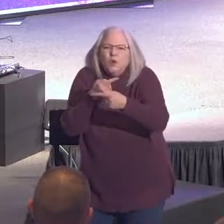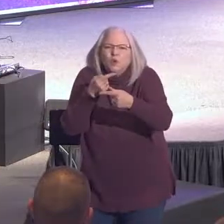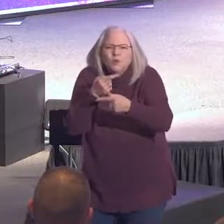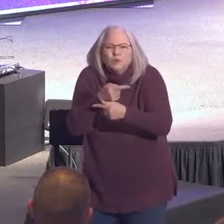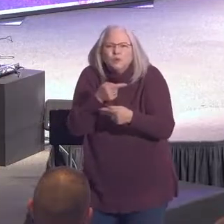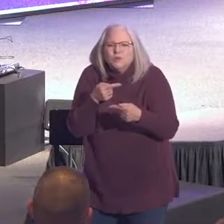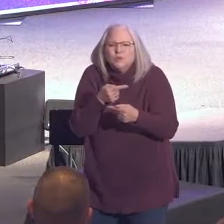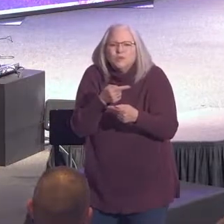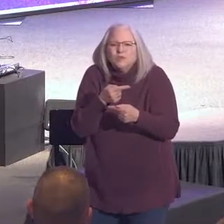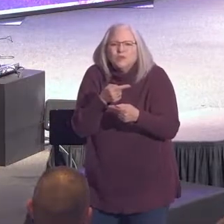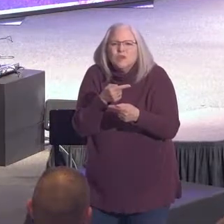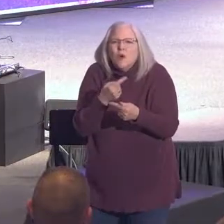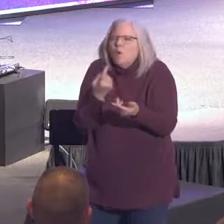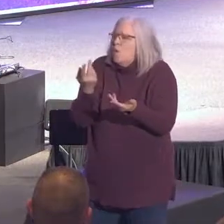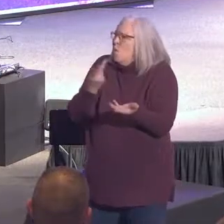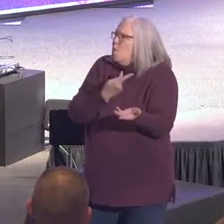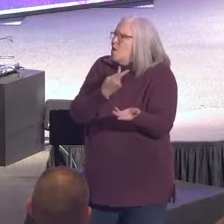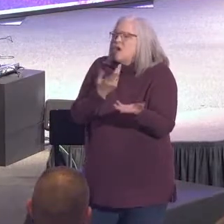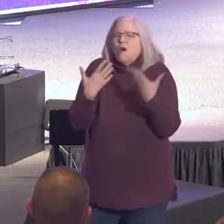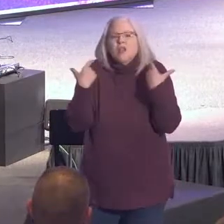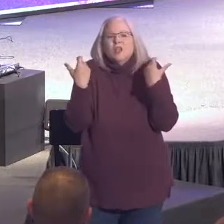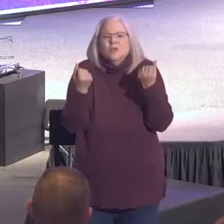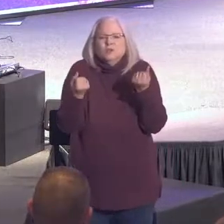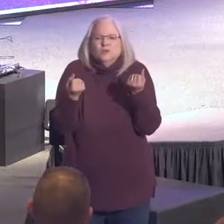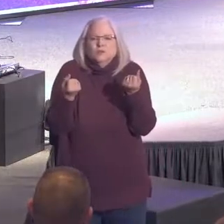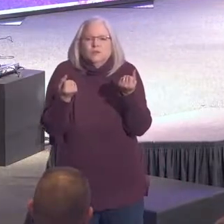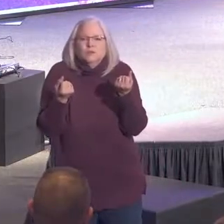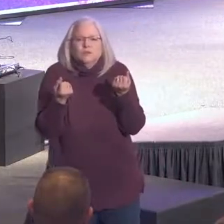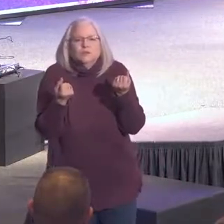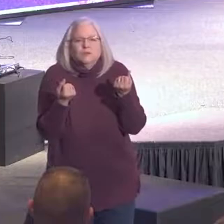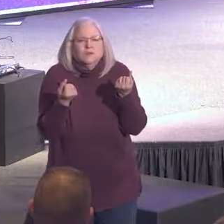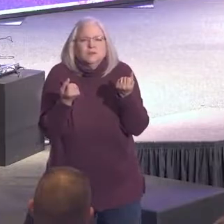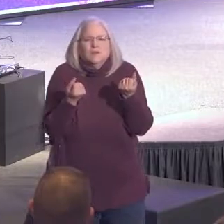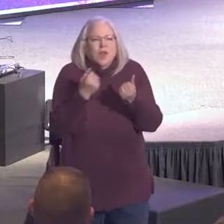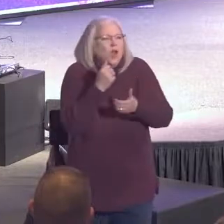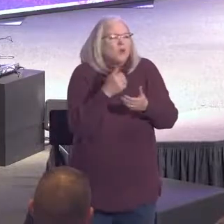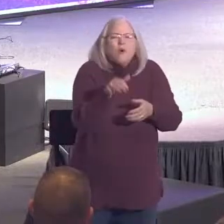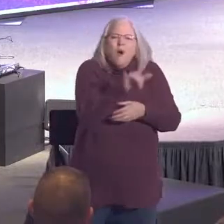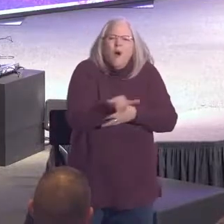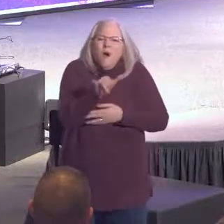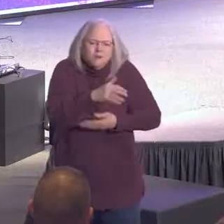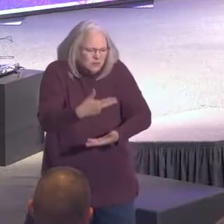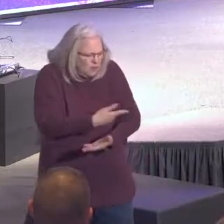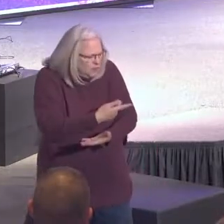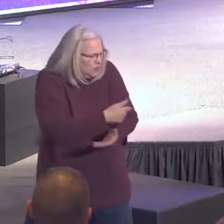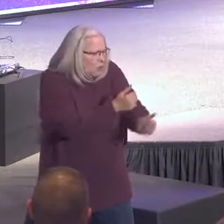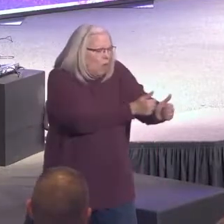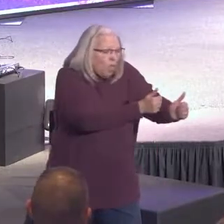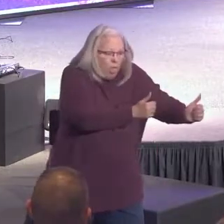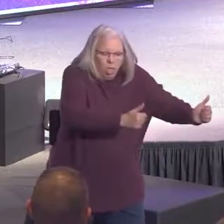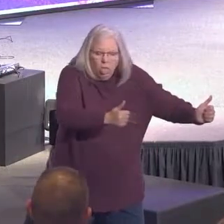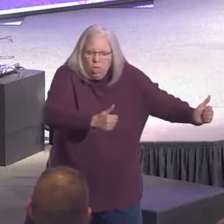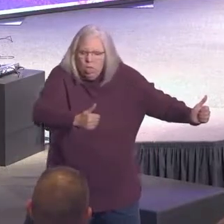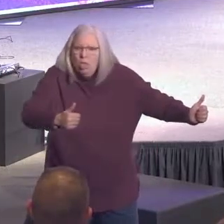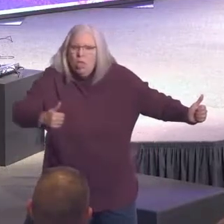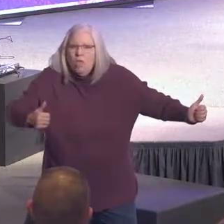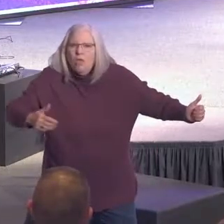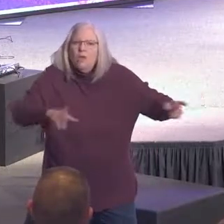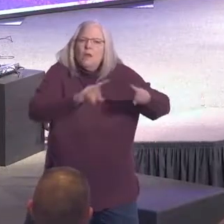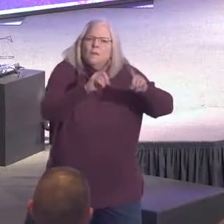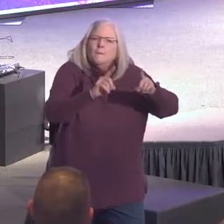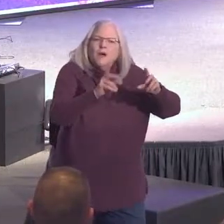we are healed. We all like sheep have gone astray. Each of us has turned